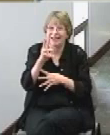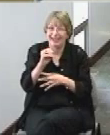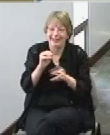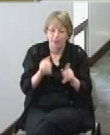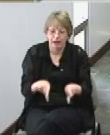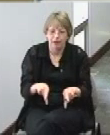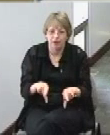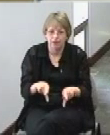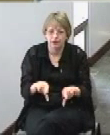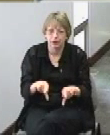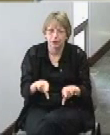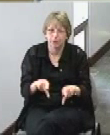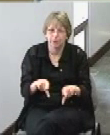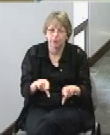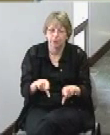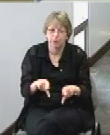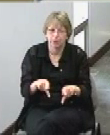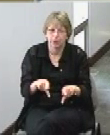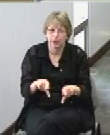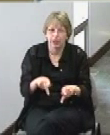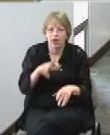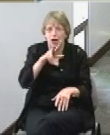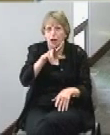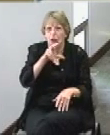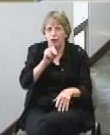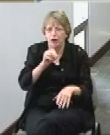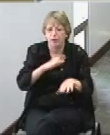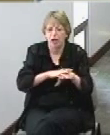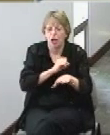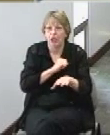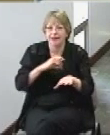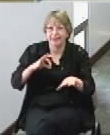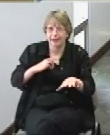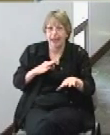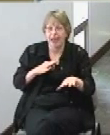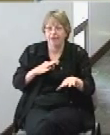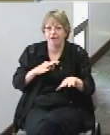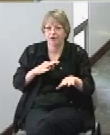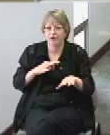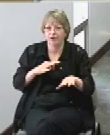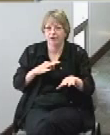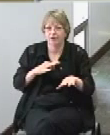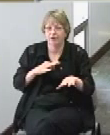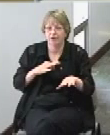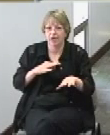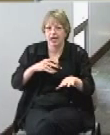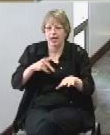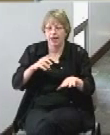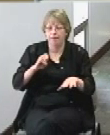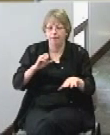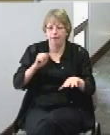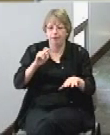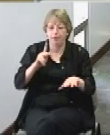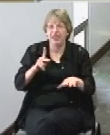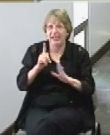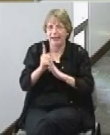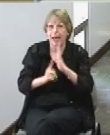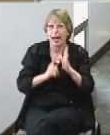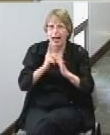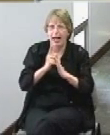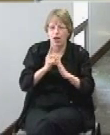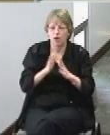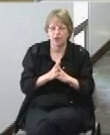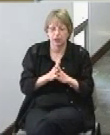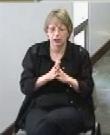of which 30 would be on staff during our our peak hours of